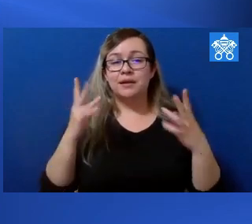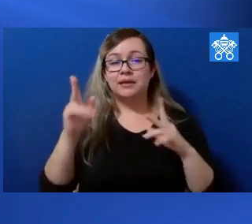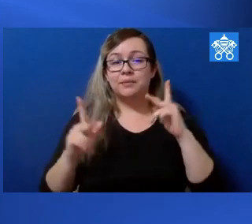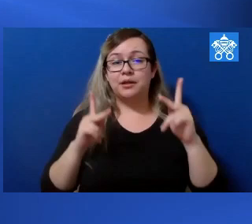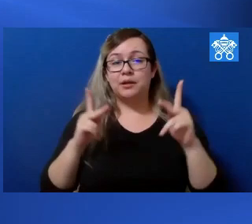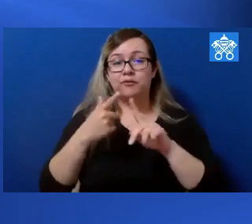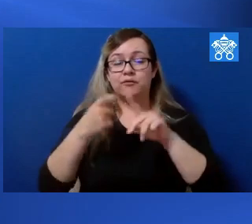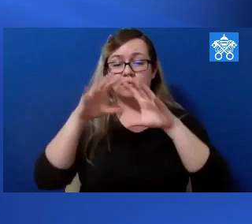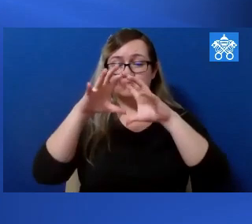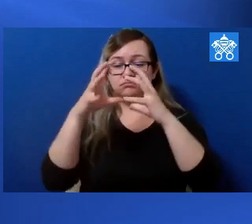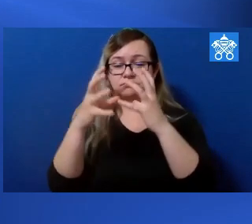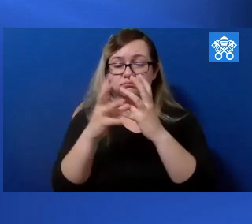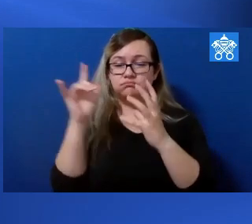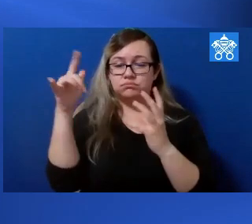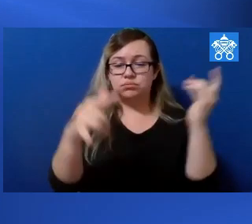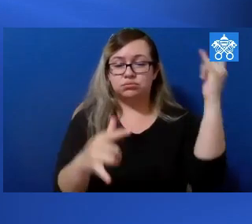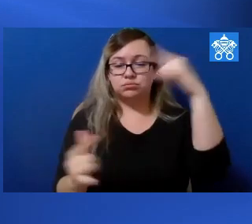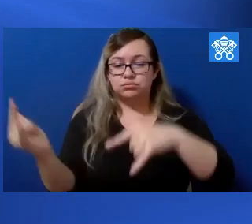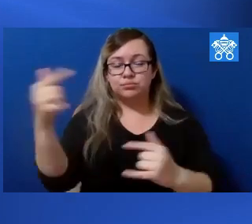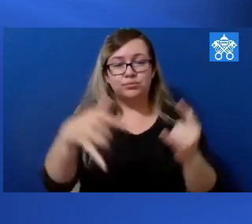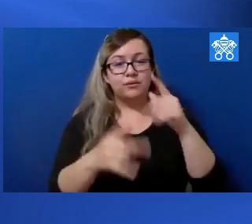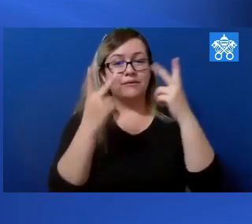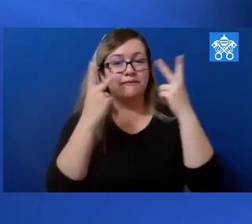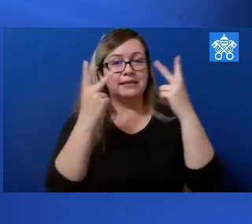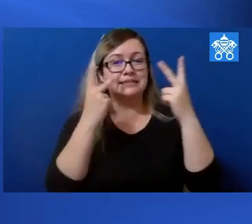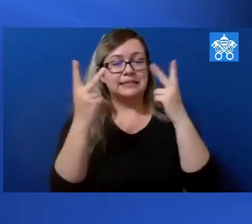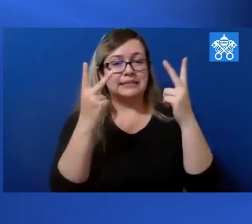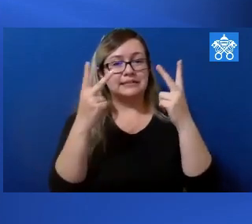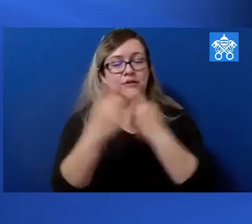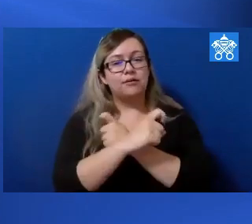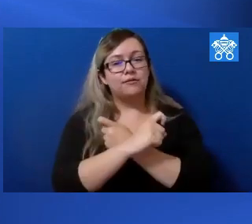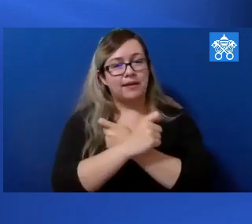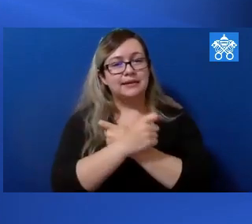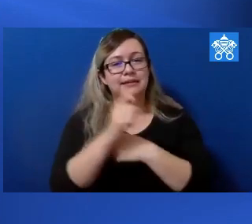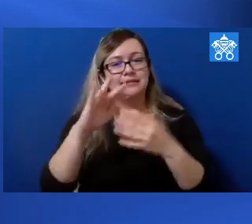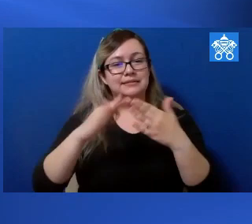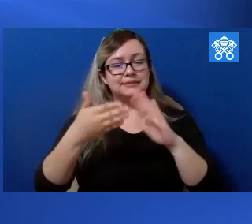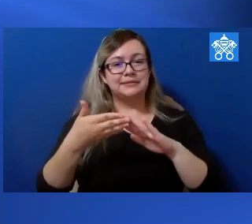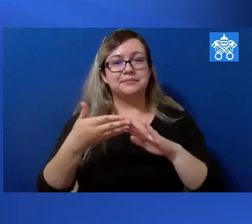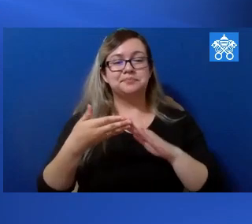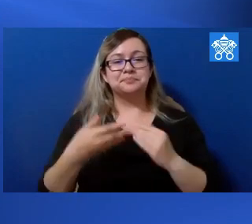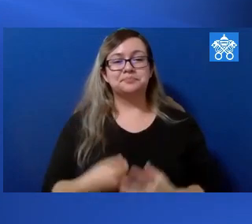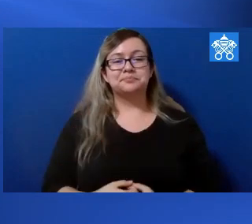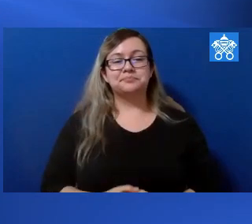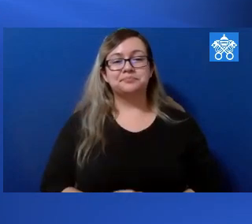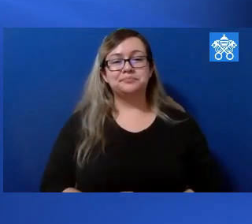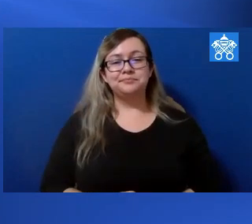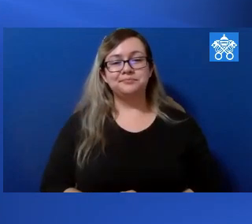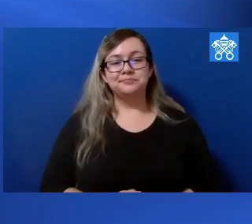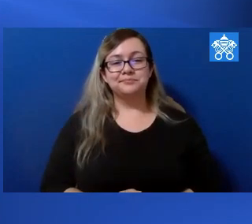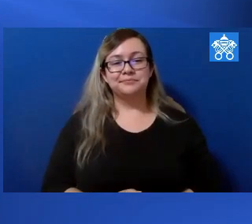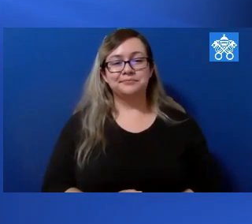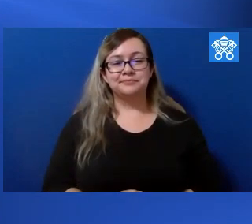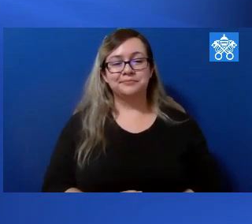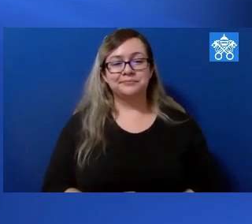We have pilgrims from around the world here visiting the Eternal City, as well as locals who come out to the square